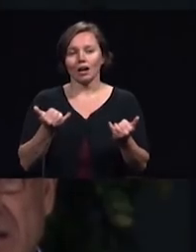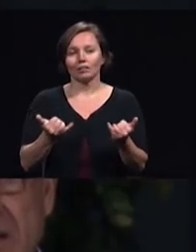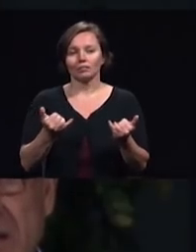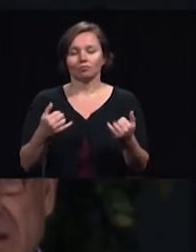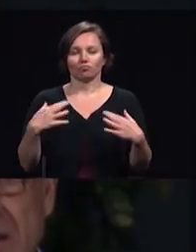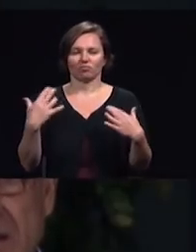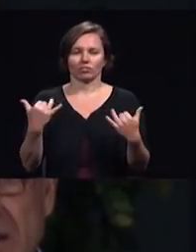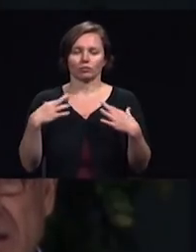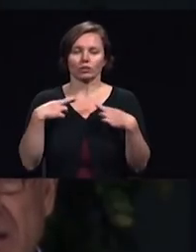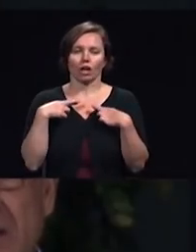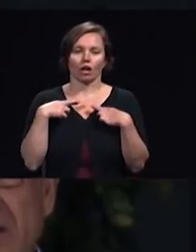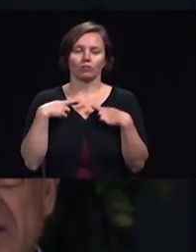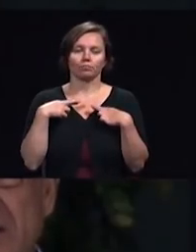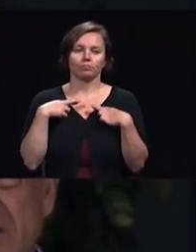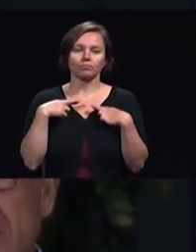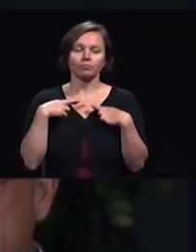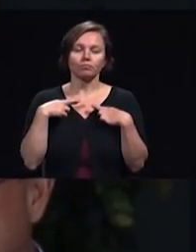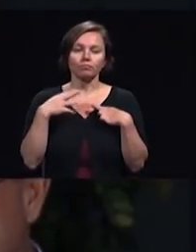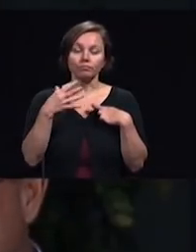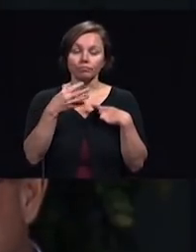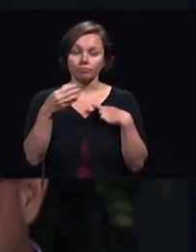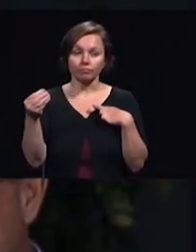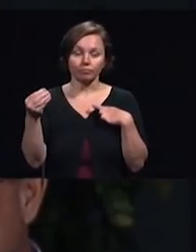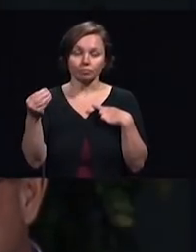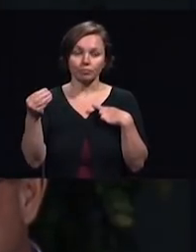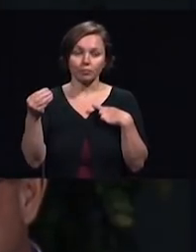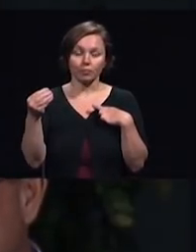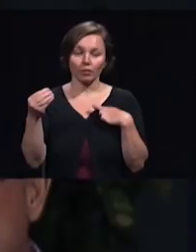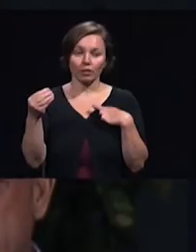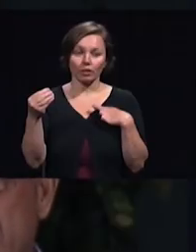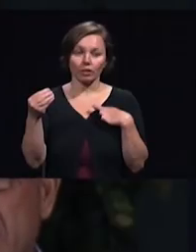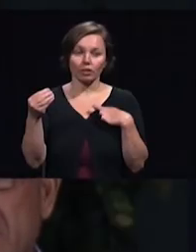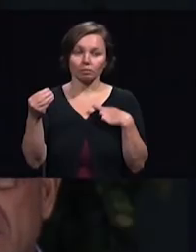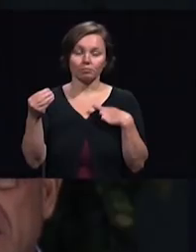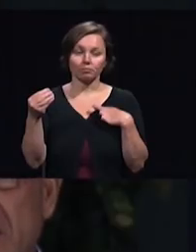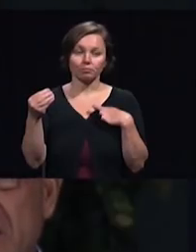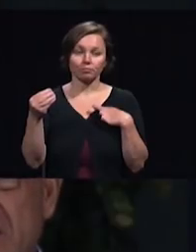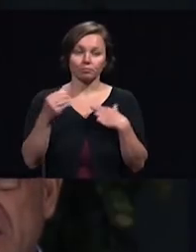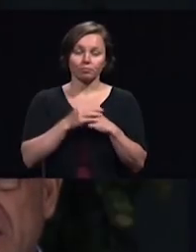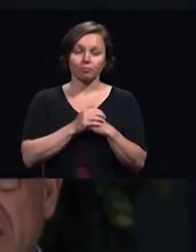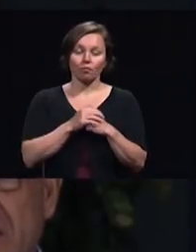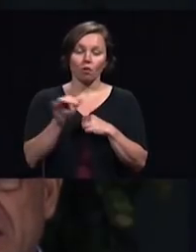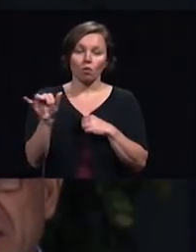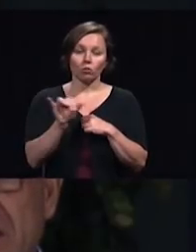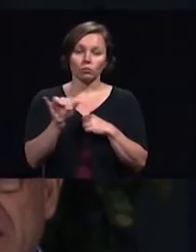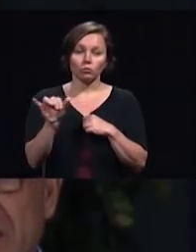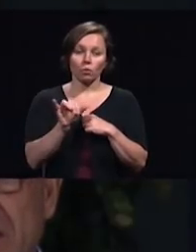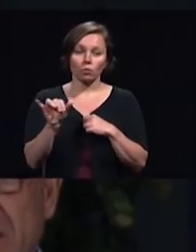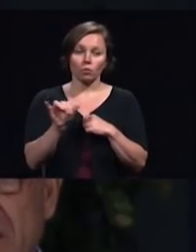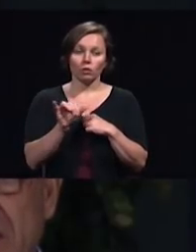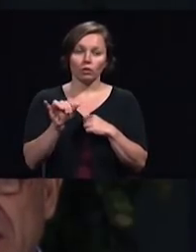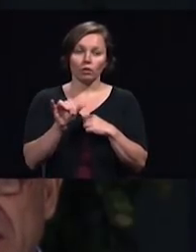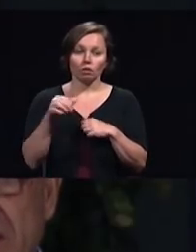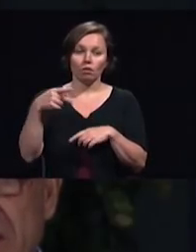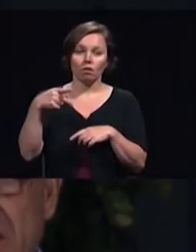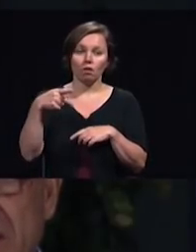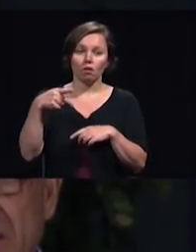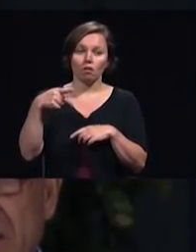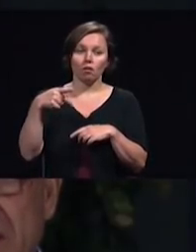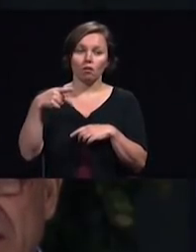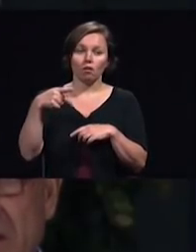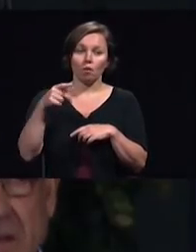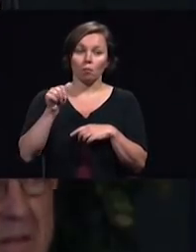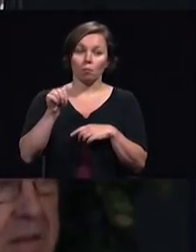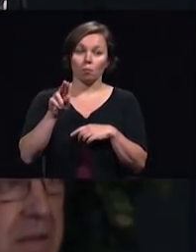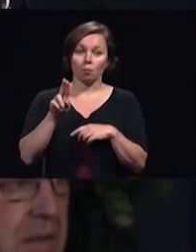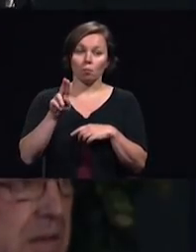and notably Pastor Paulson, our past president. We